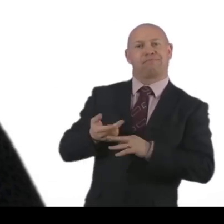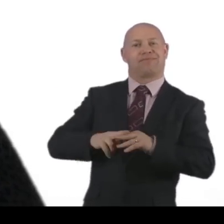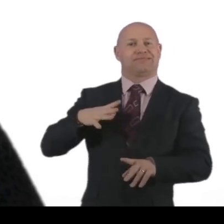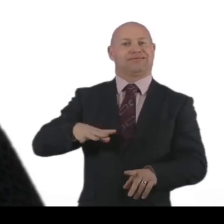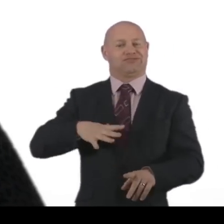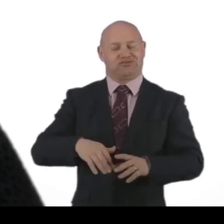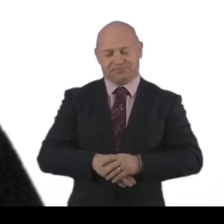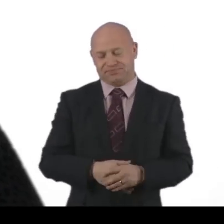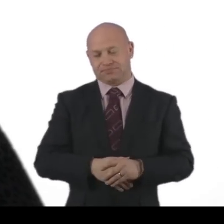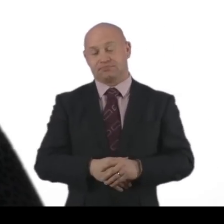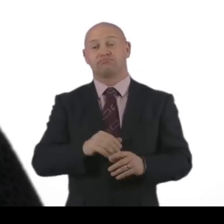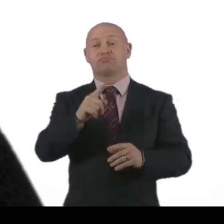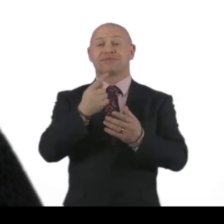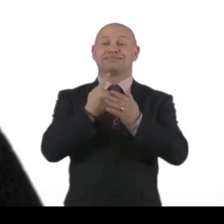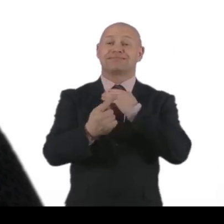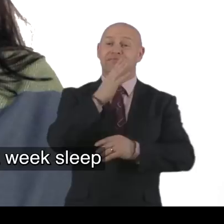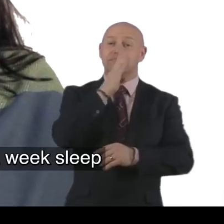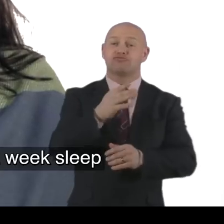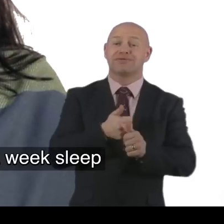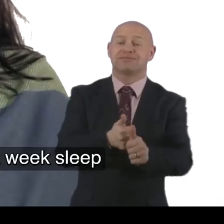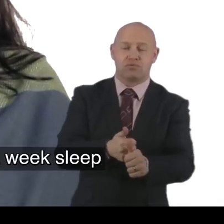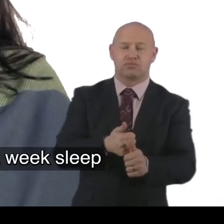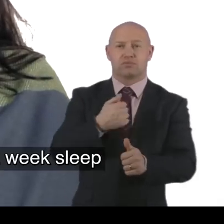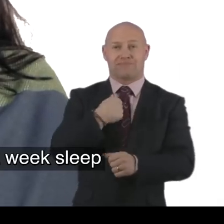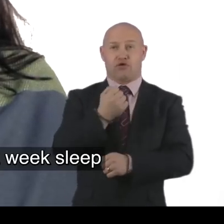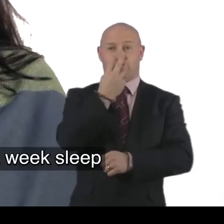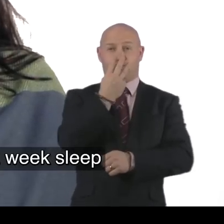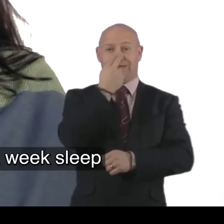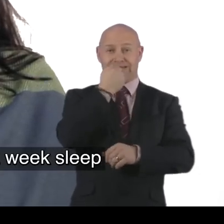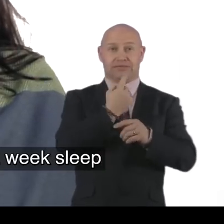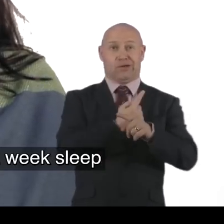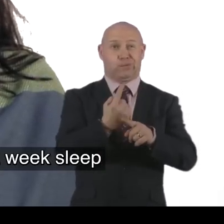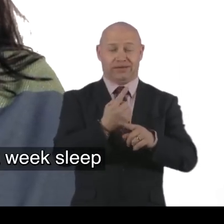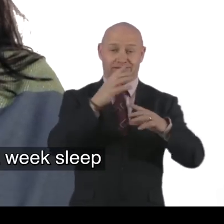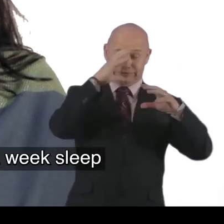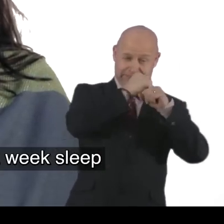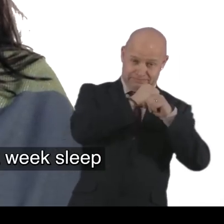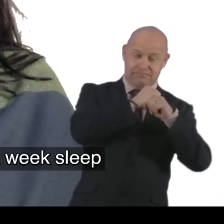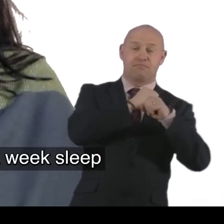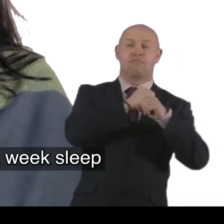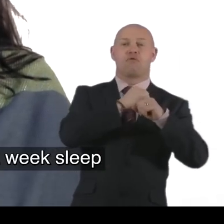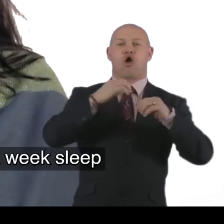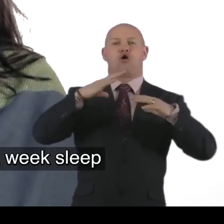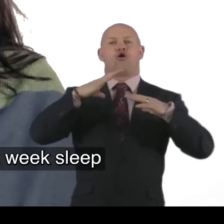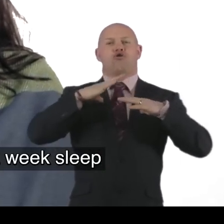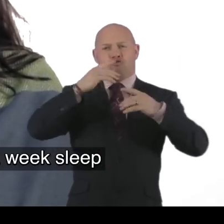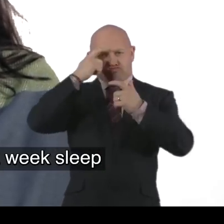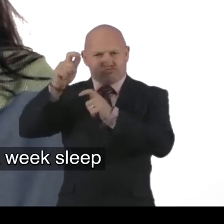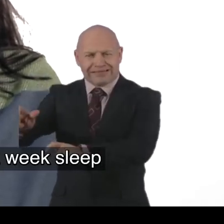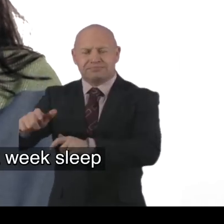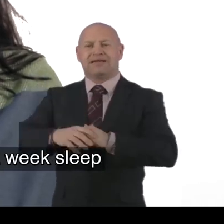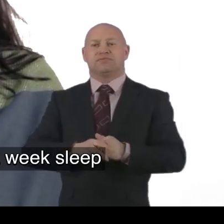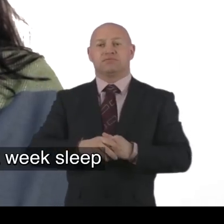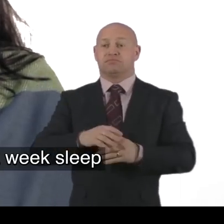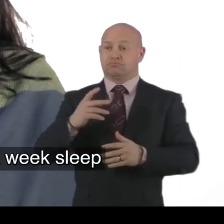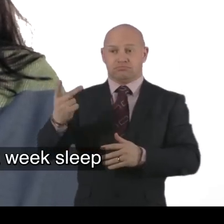help me. And that's what. AILine did for me. Certainly. self-directed support. We've gone to. I've got three nights a week. Sleep. For the start. I've got